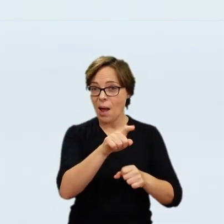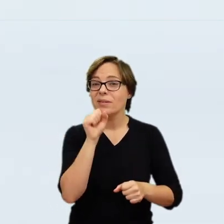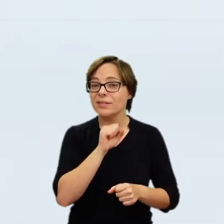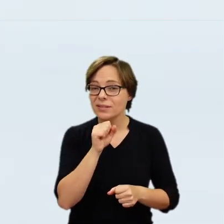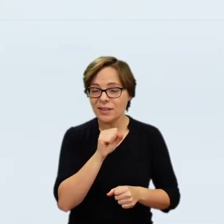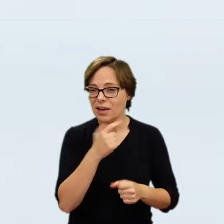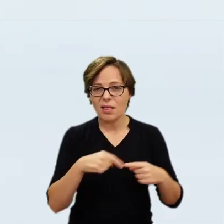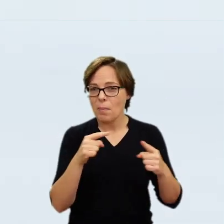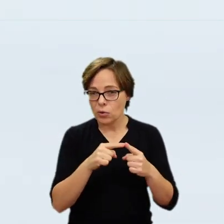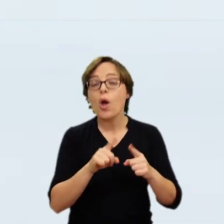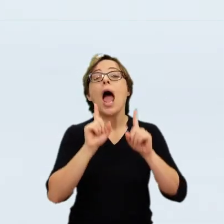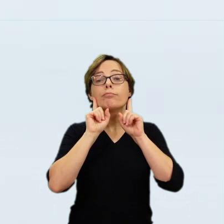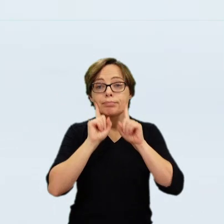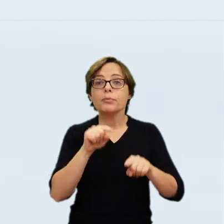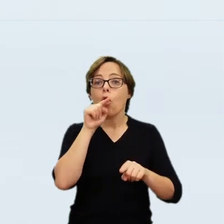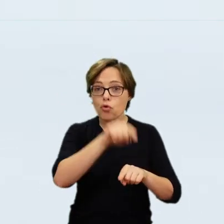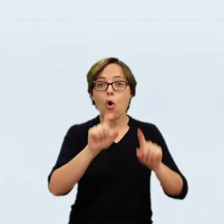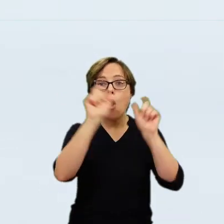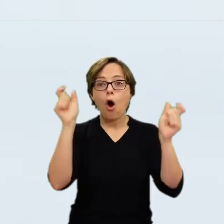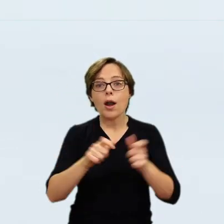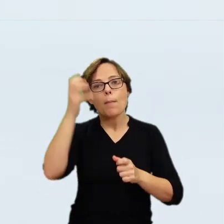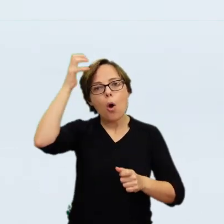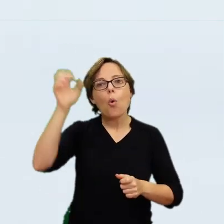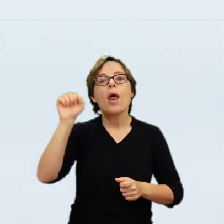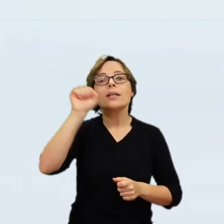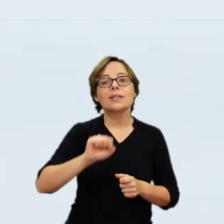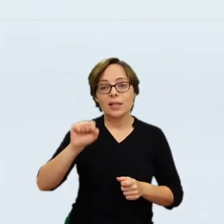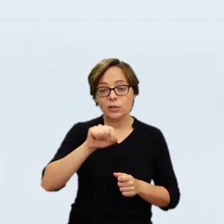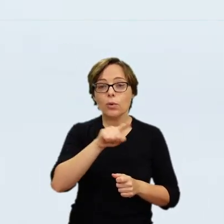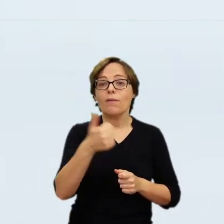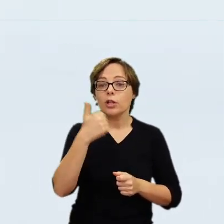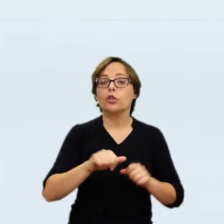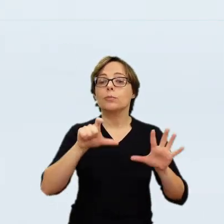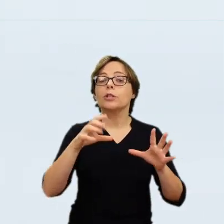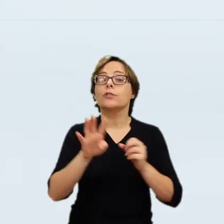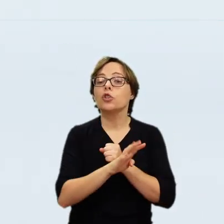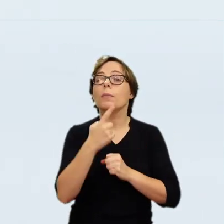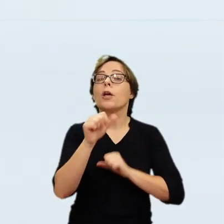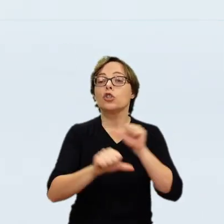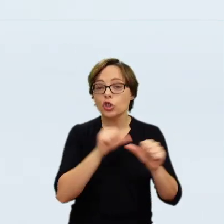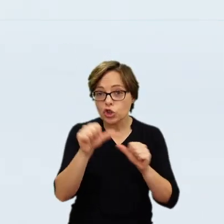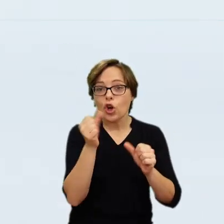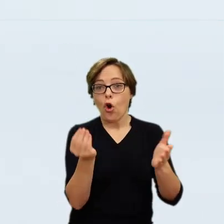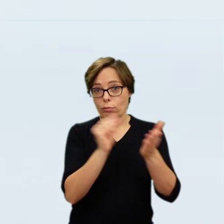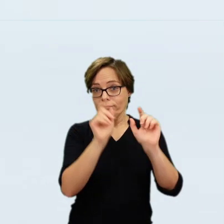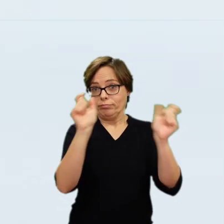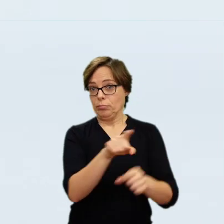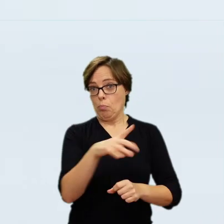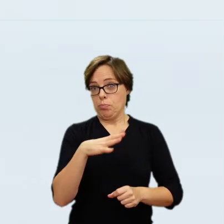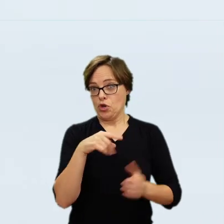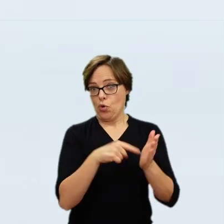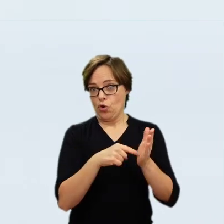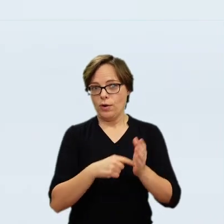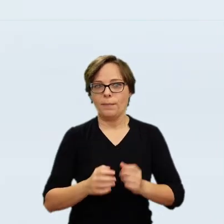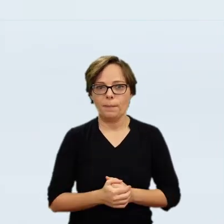castle during the preparations for the impending wedding. New stables were being built, the house was being worked on, everything